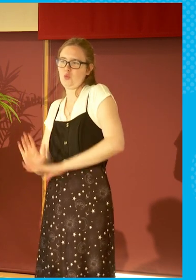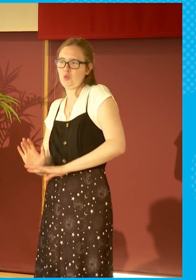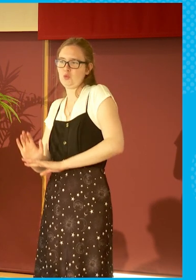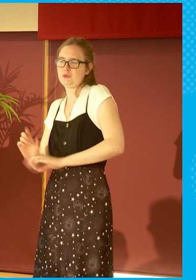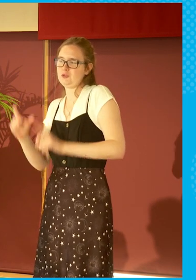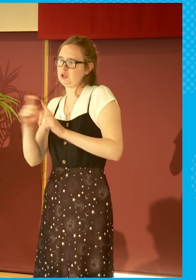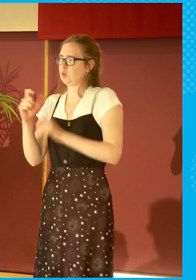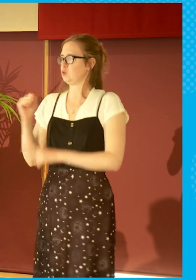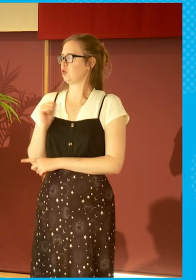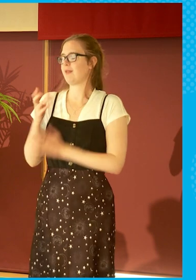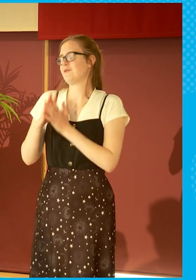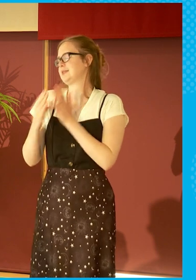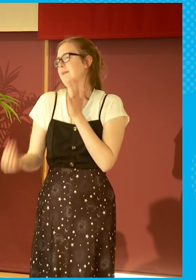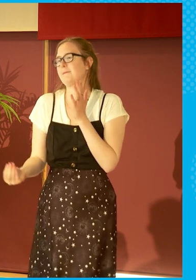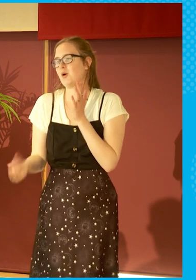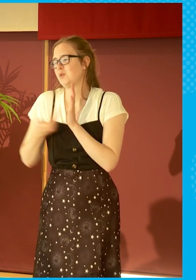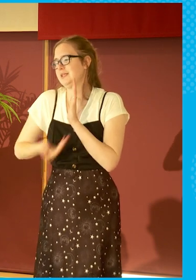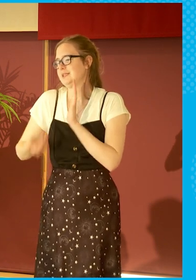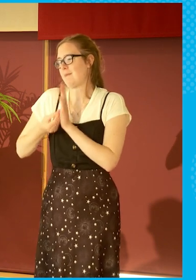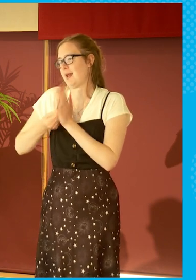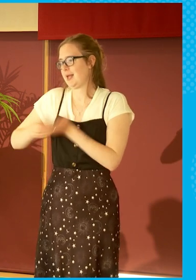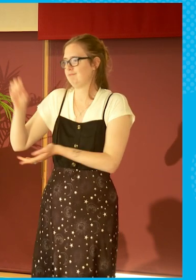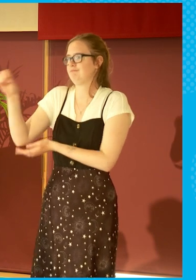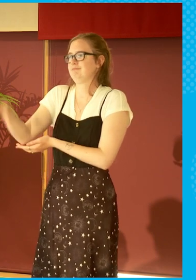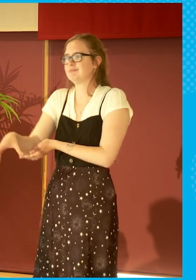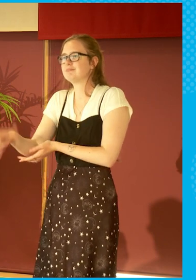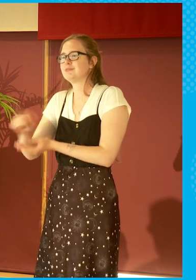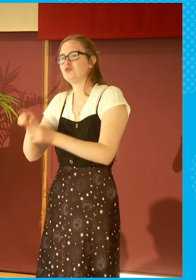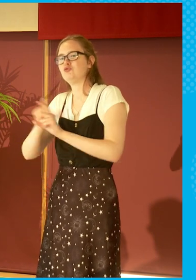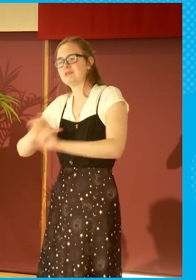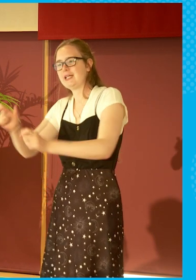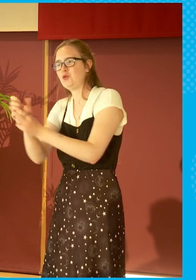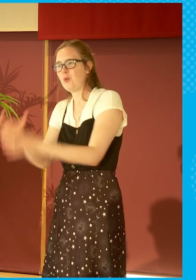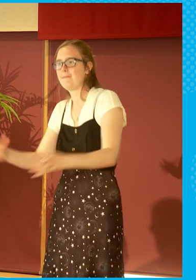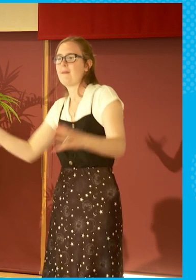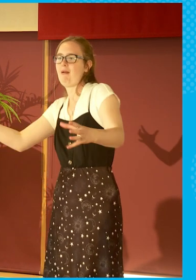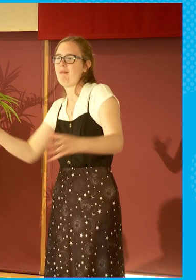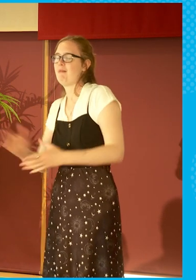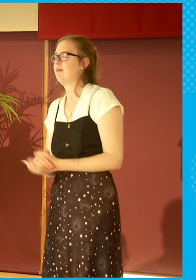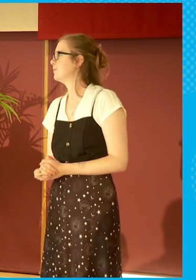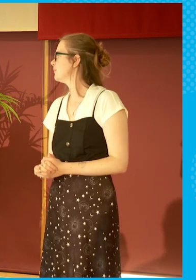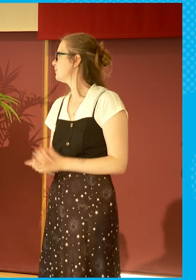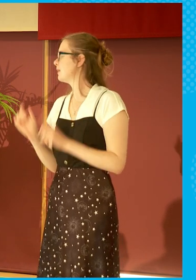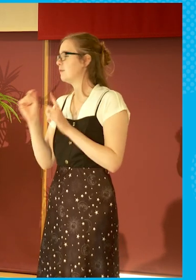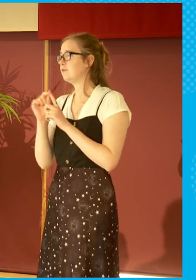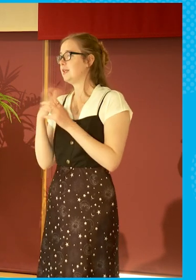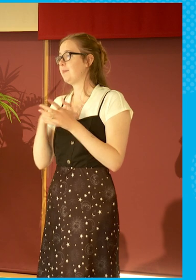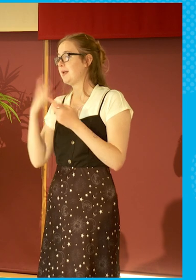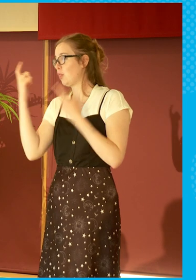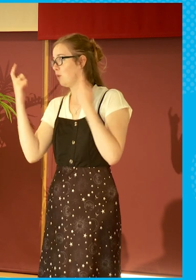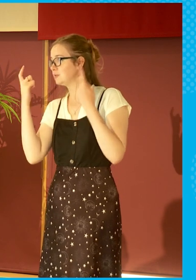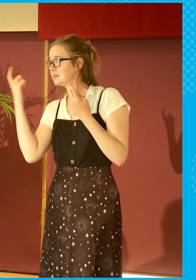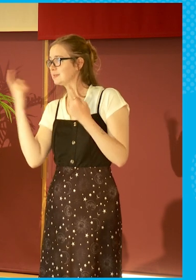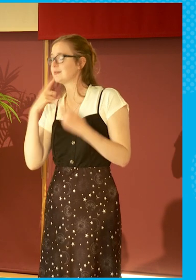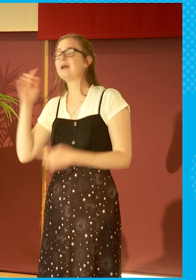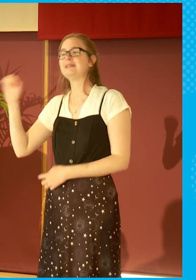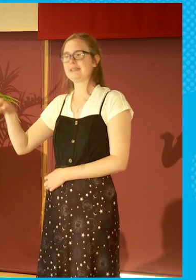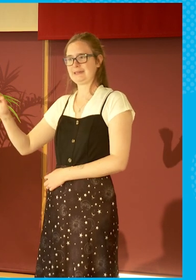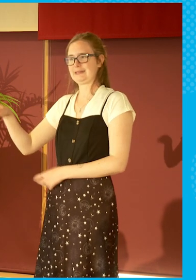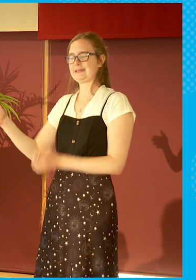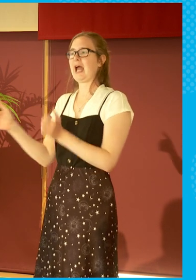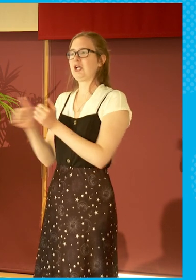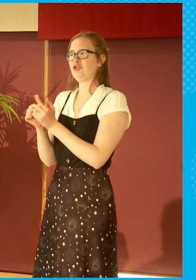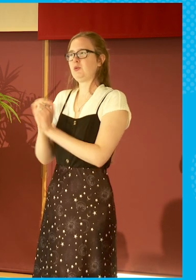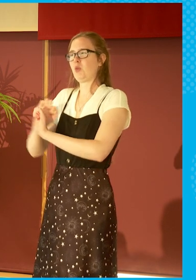Disclosure, well, Disclosure, yeah. Philip, do you have any thoughts on this? I'd agree with the analysis.